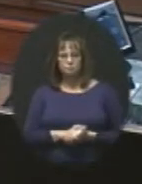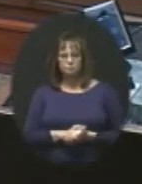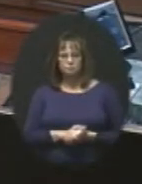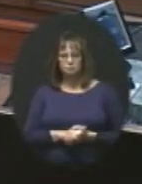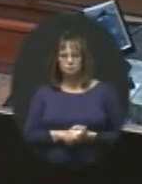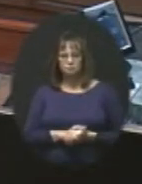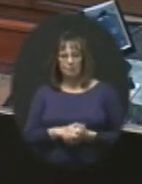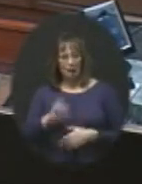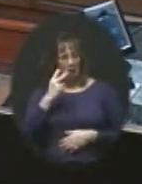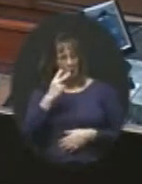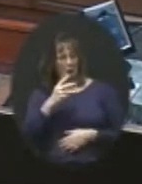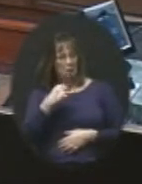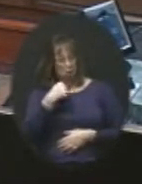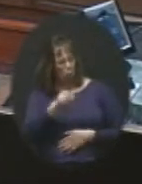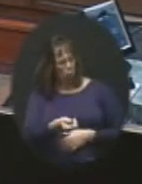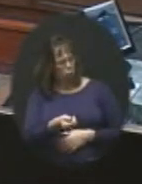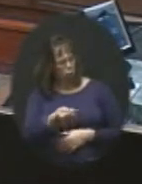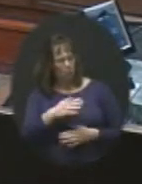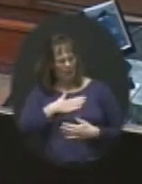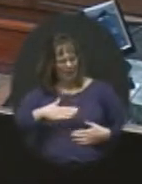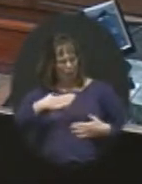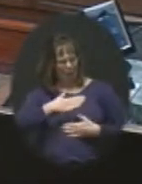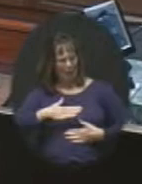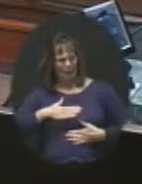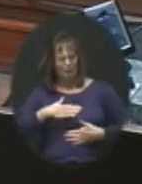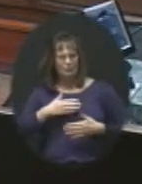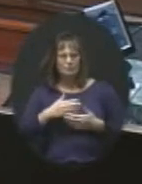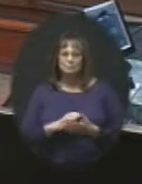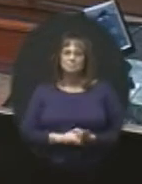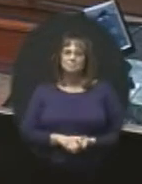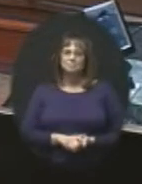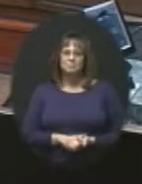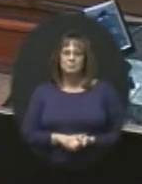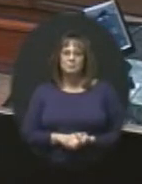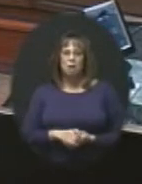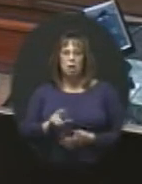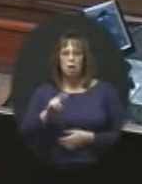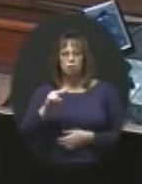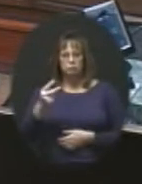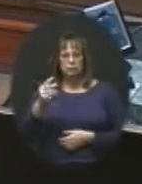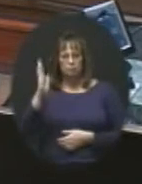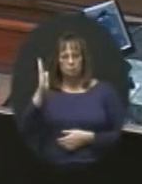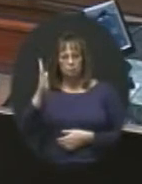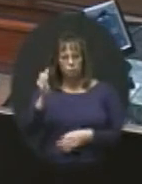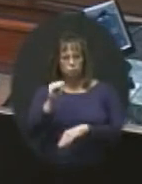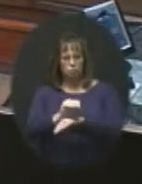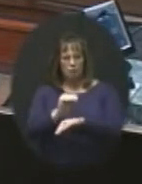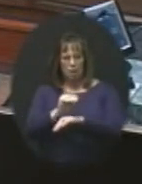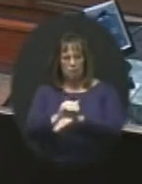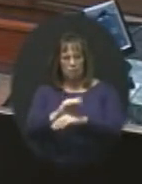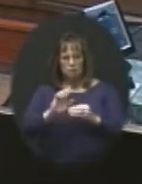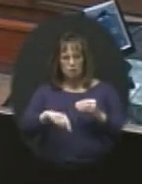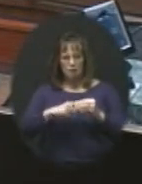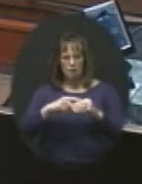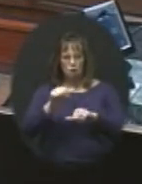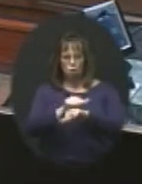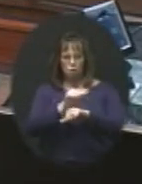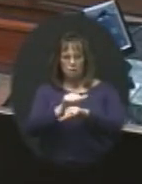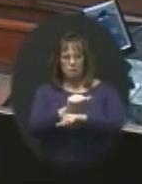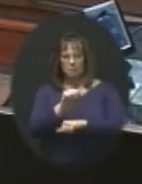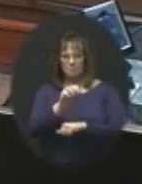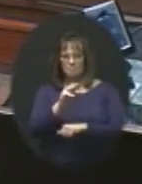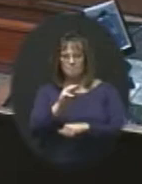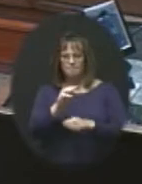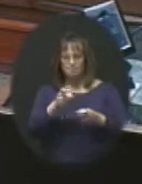See, I told you it'd be entertaining. All right. Our second presentation this evening is about risk management